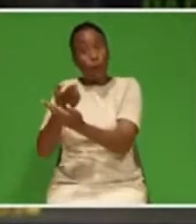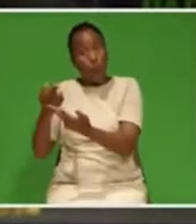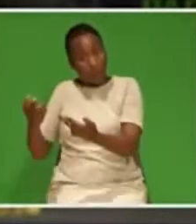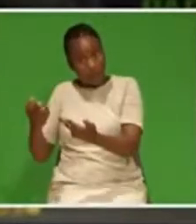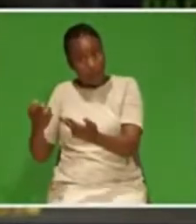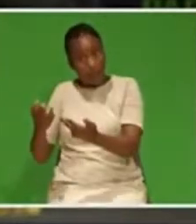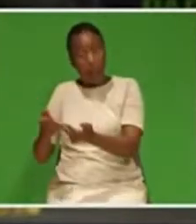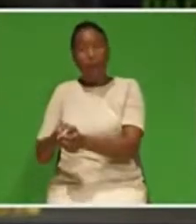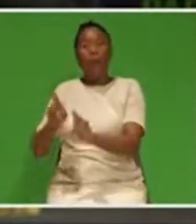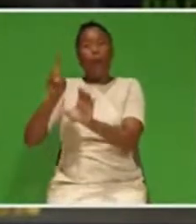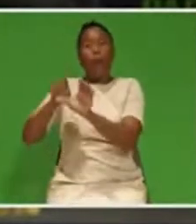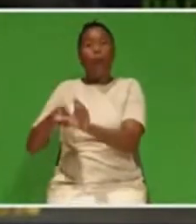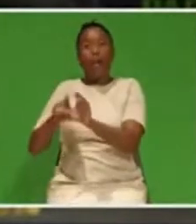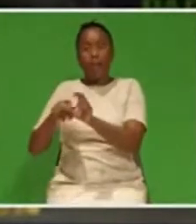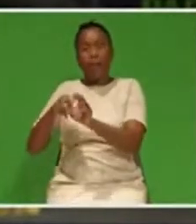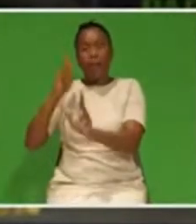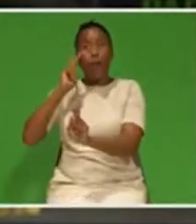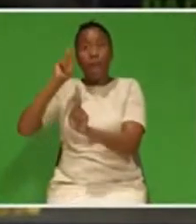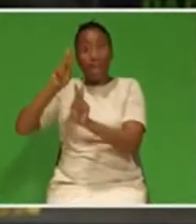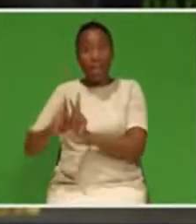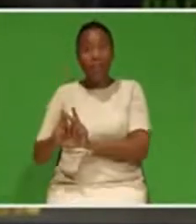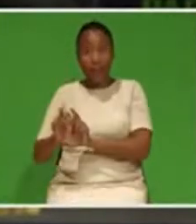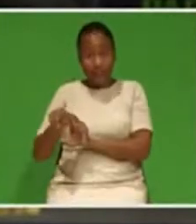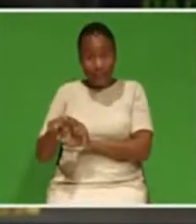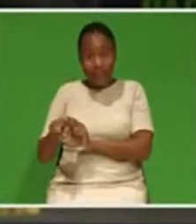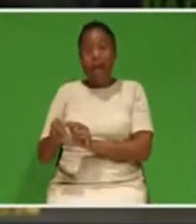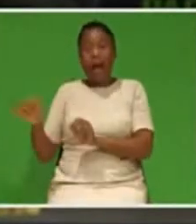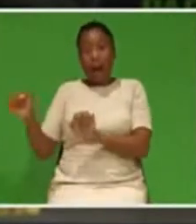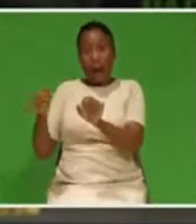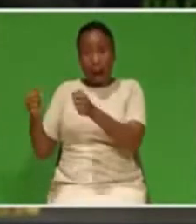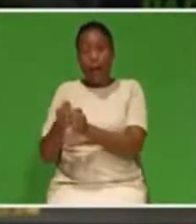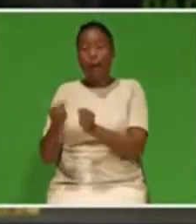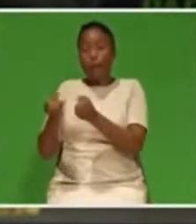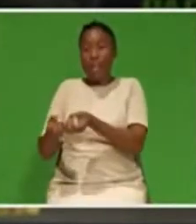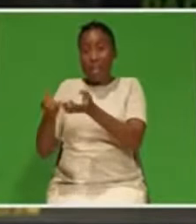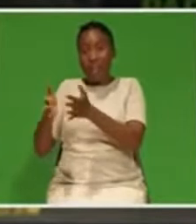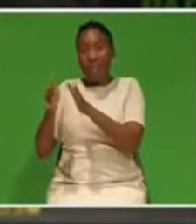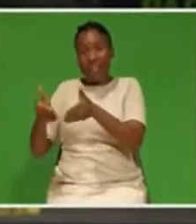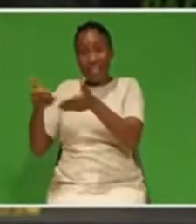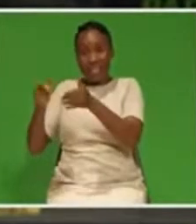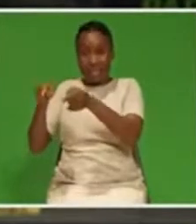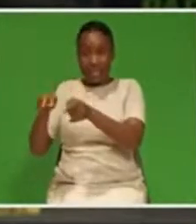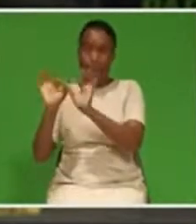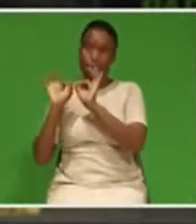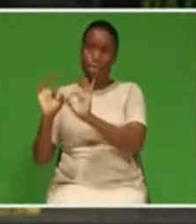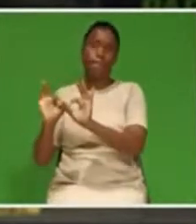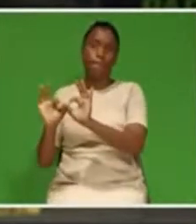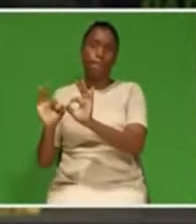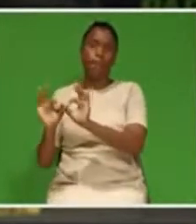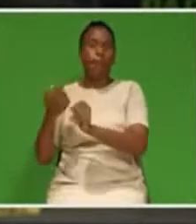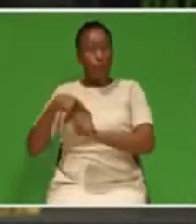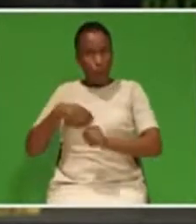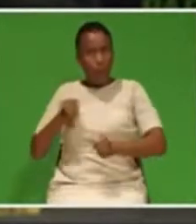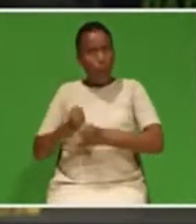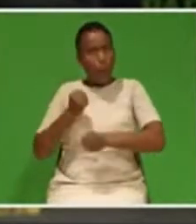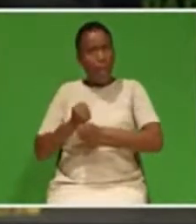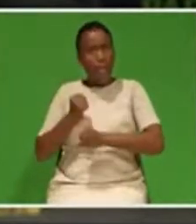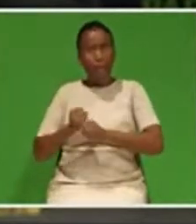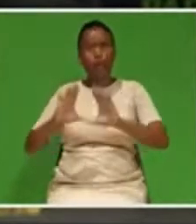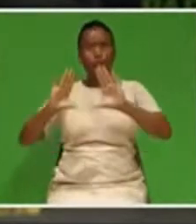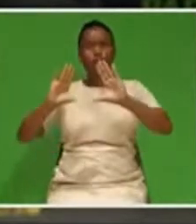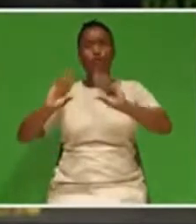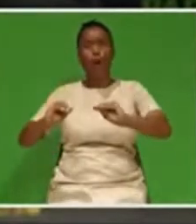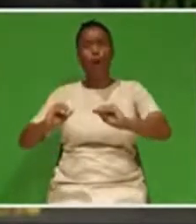to the provision of such services. we are working to end discrimination